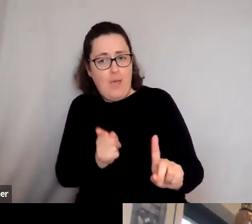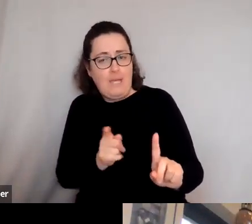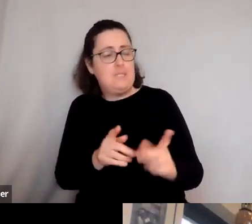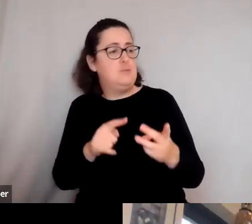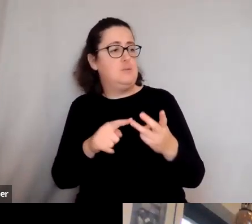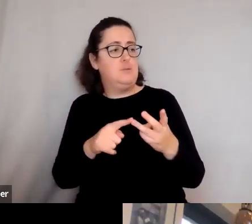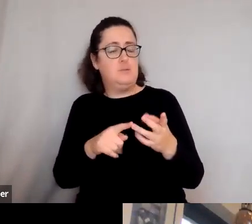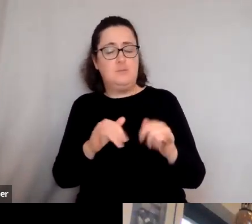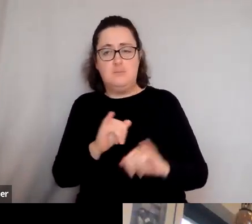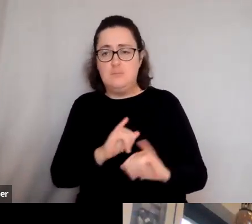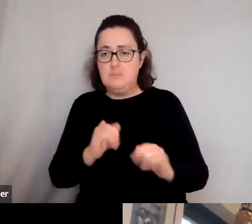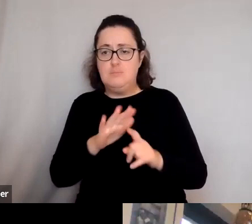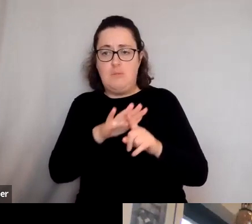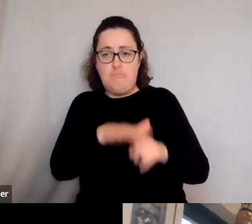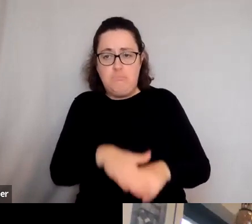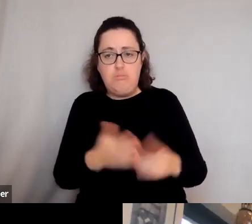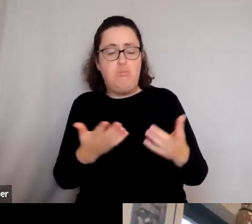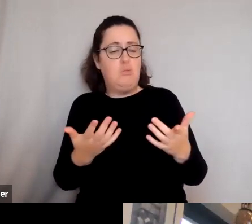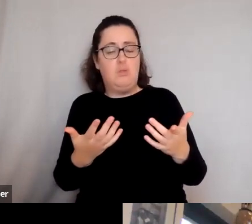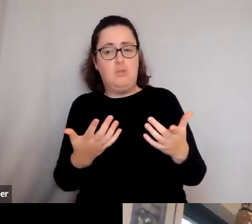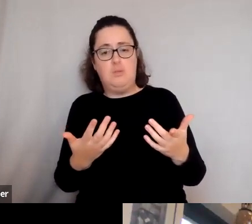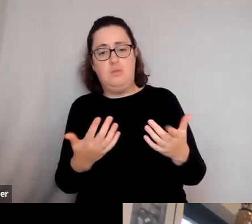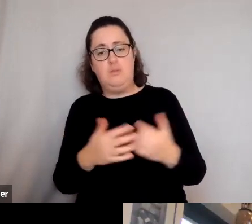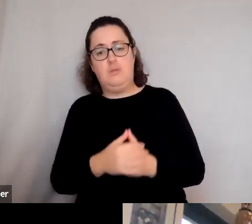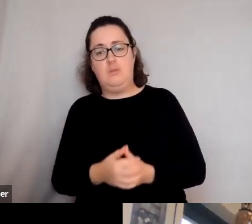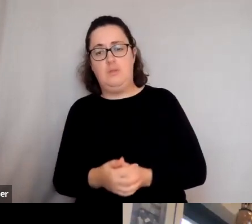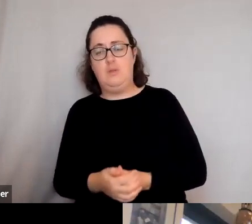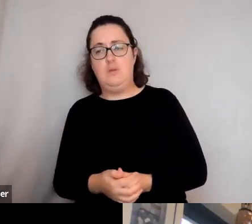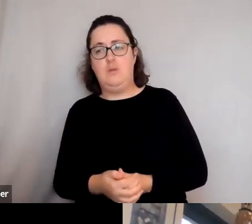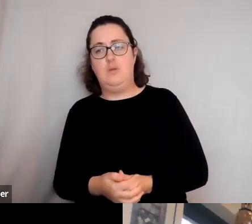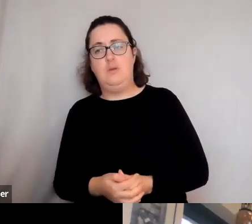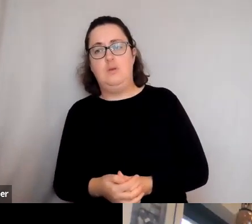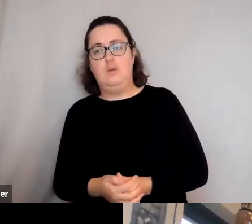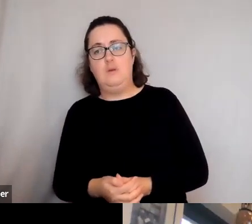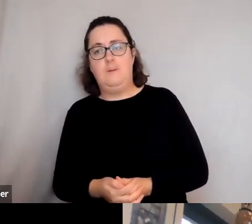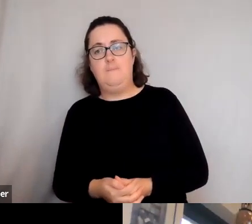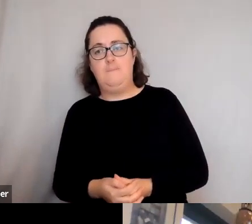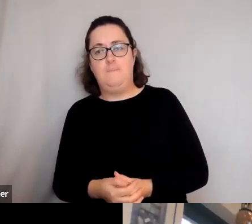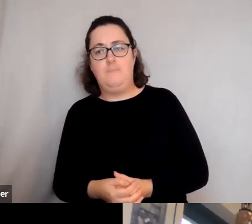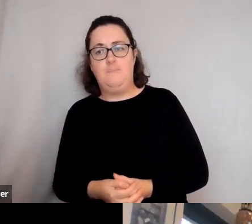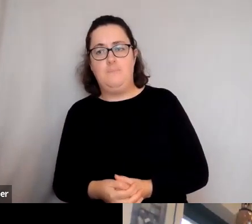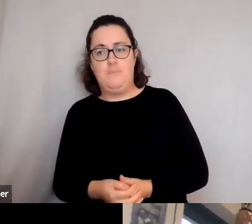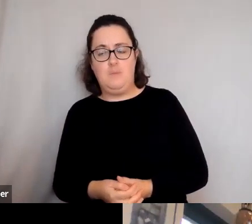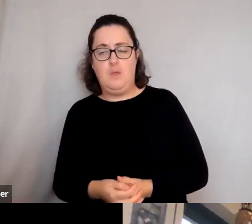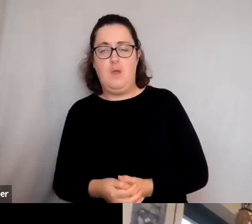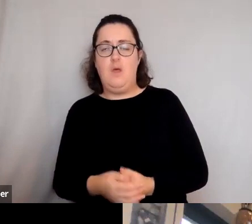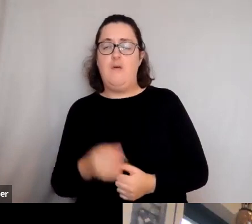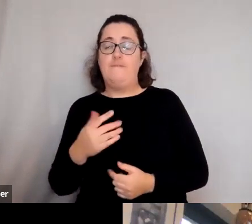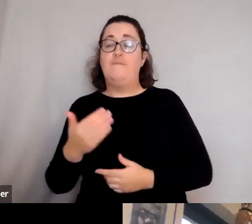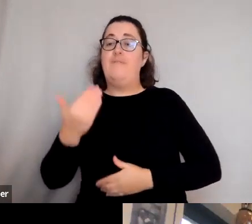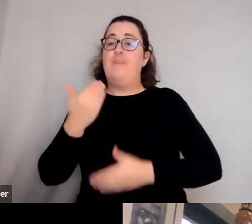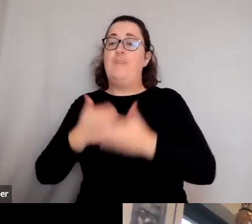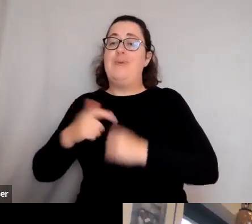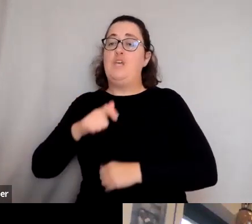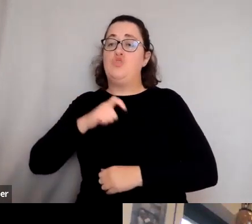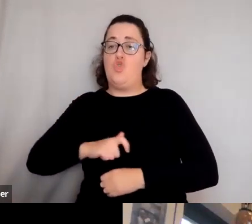And I mean, I think the job of a historian is to get their head around the complexities of this,